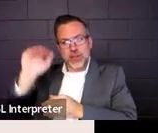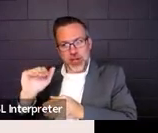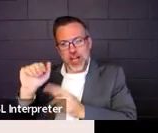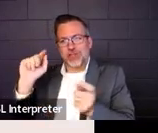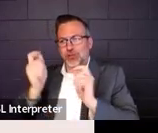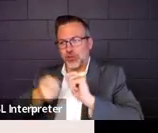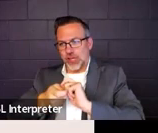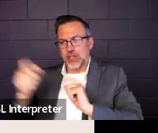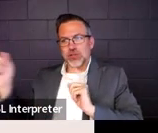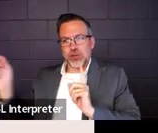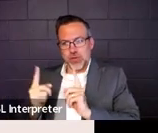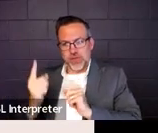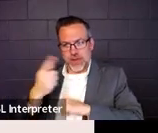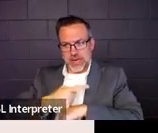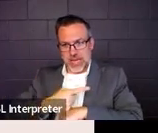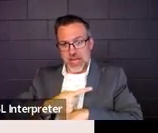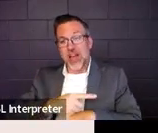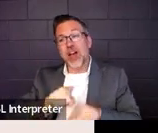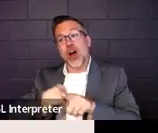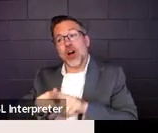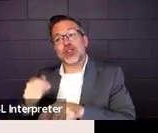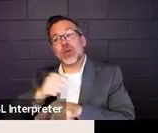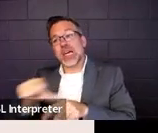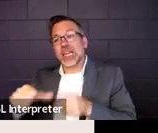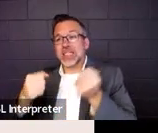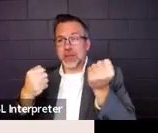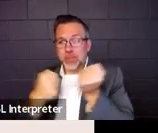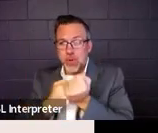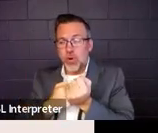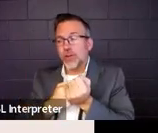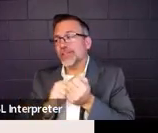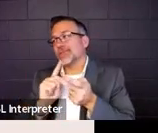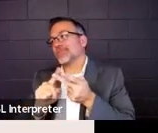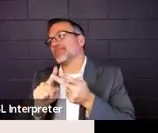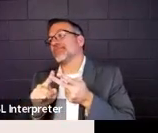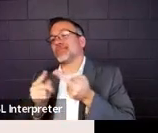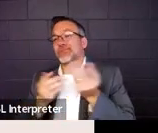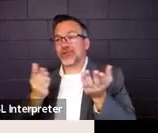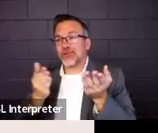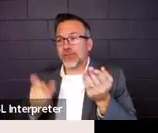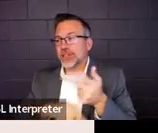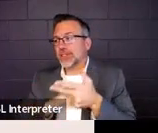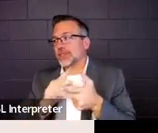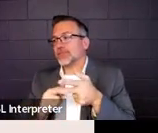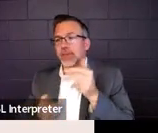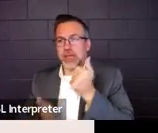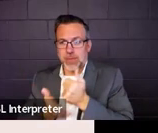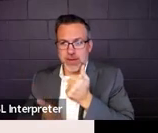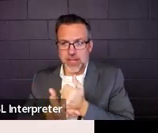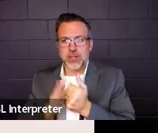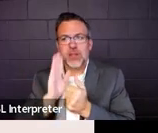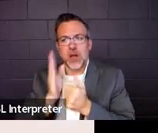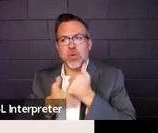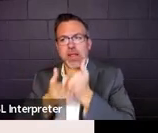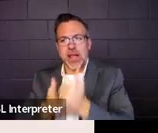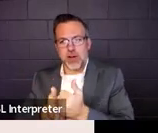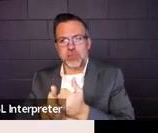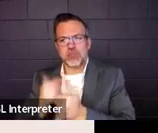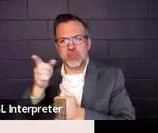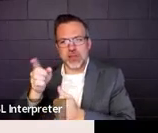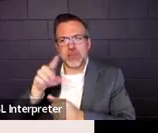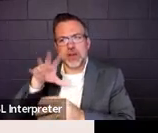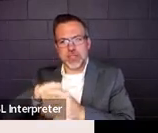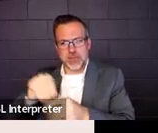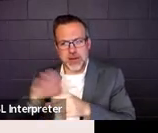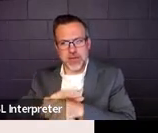supports, services, accommodations that will assist that child to participate in the full day. All So you might